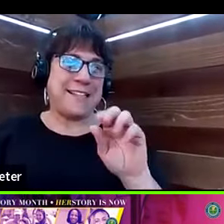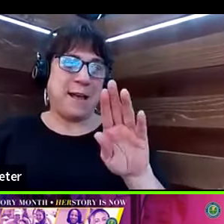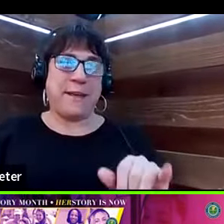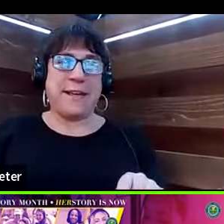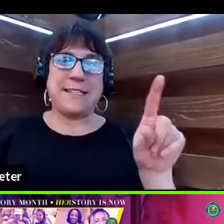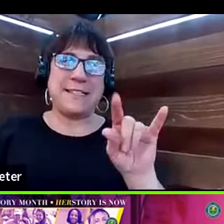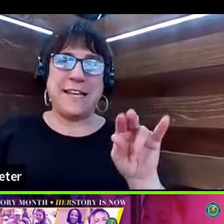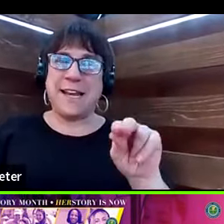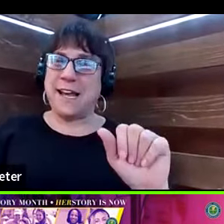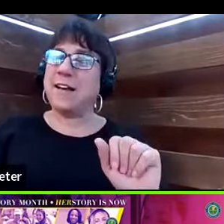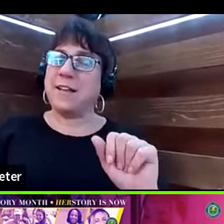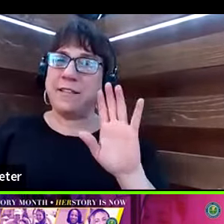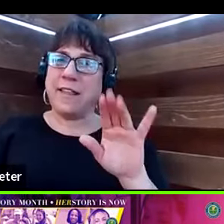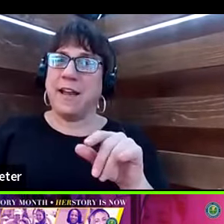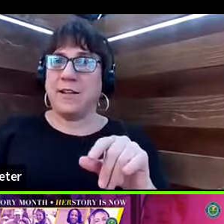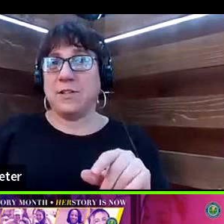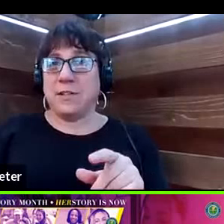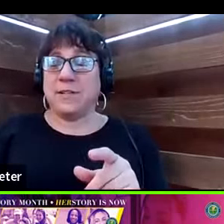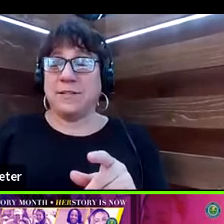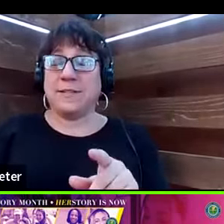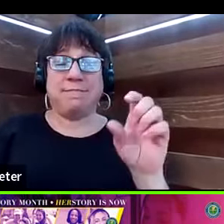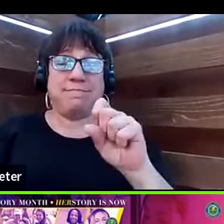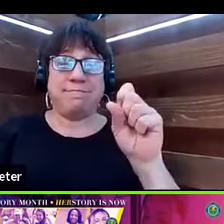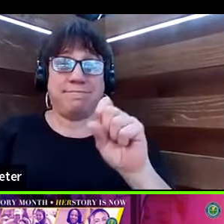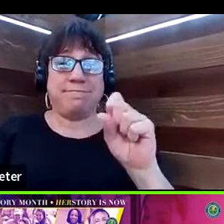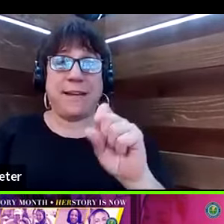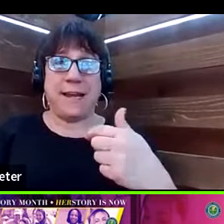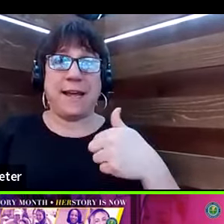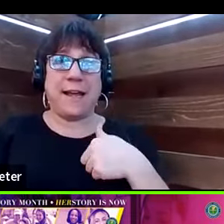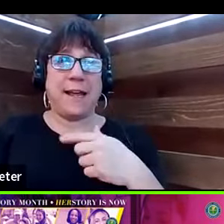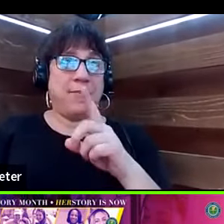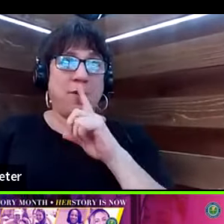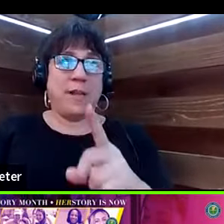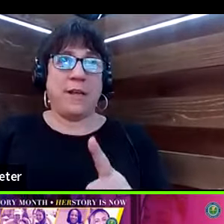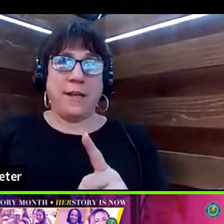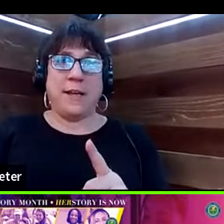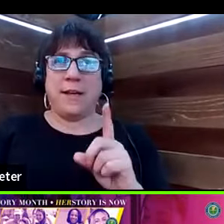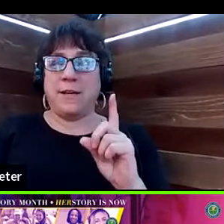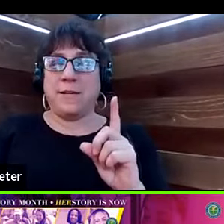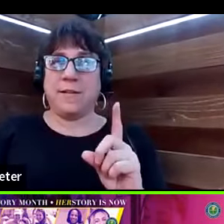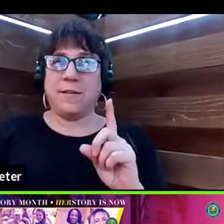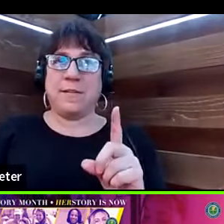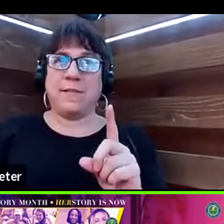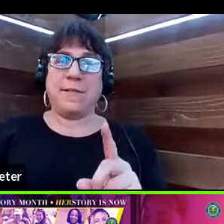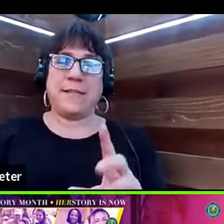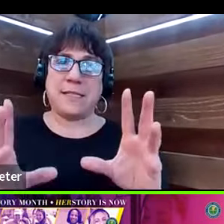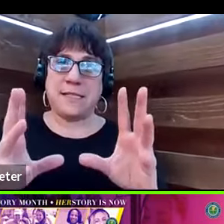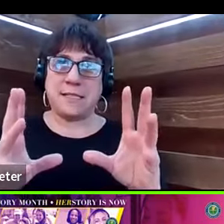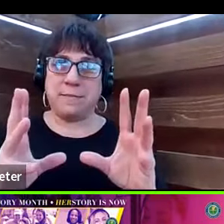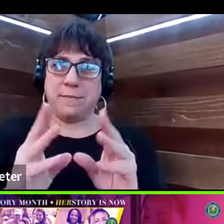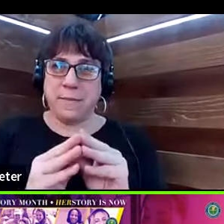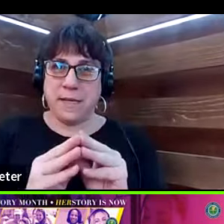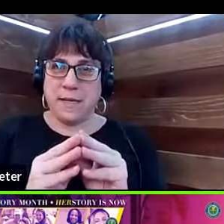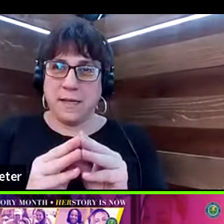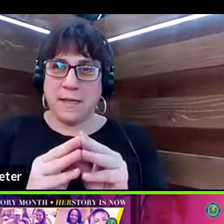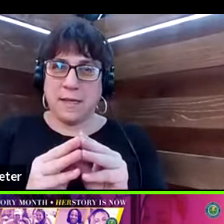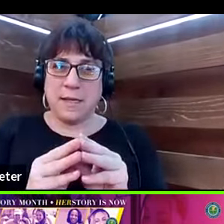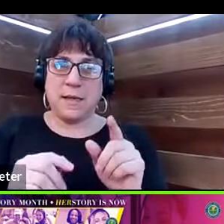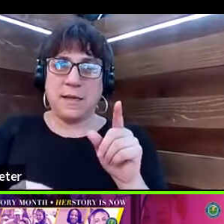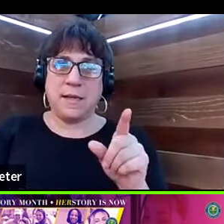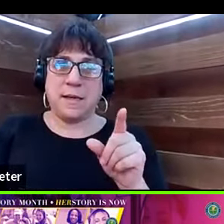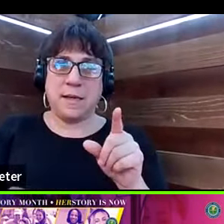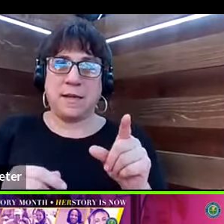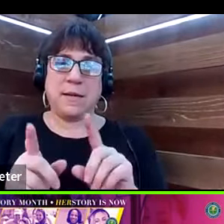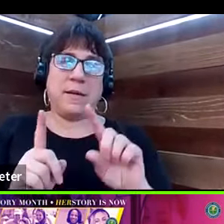Zena, that gives me, that's just a kick. I literally, before this meeting, went over to Longfield Plaza, which is